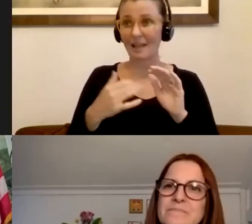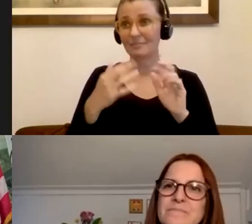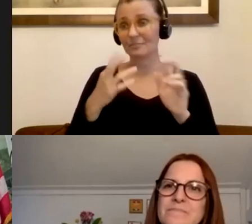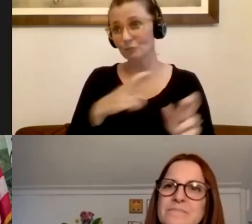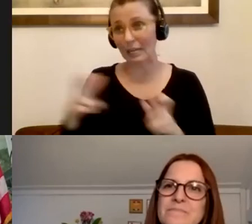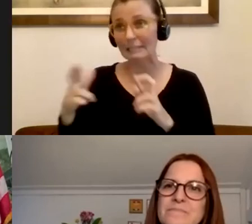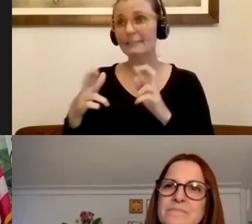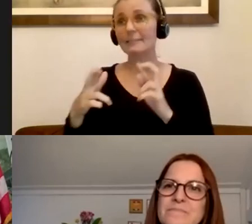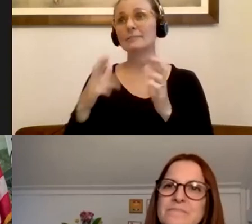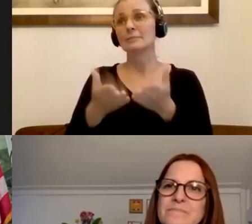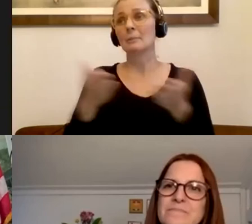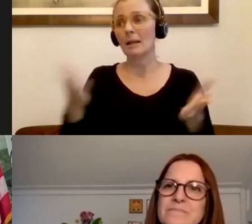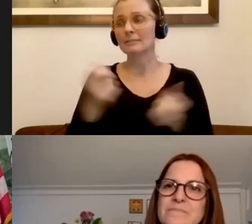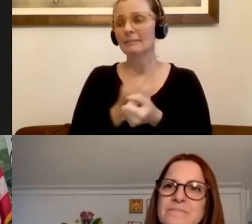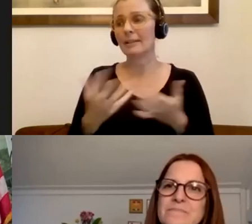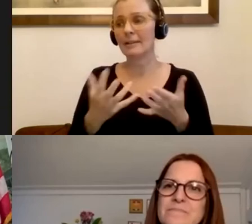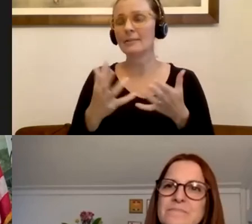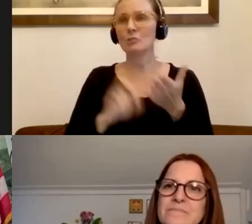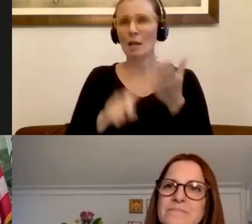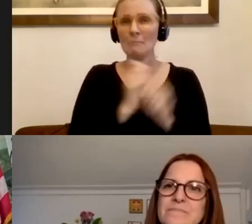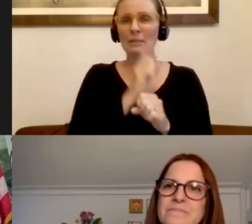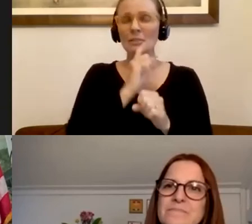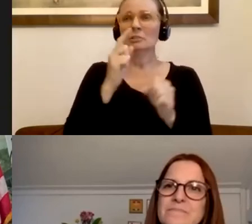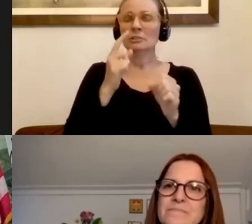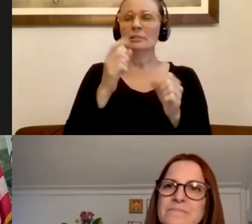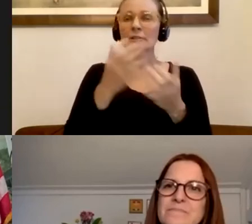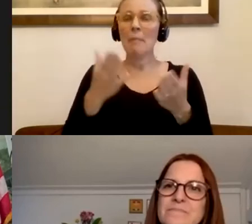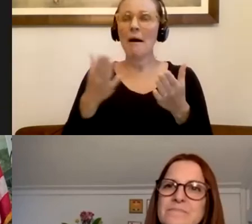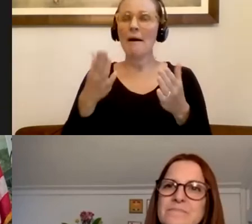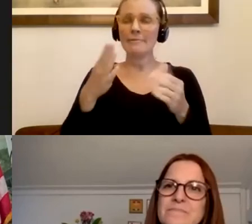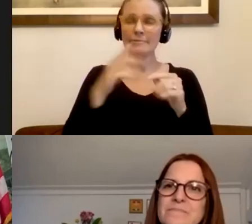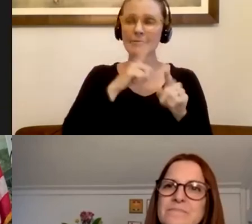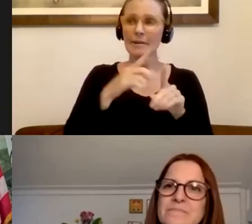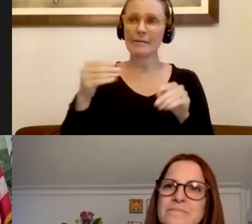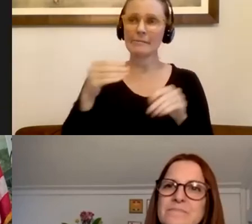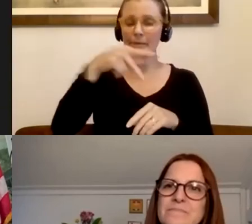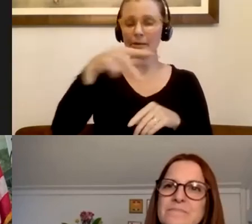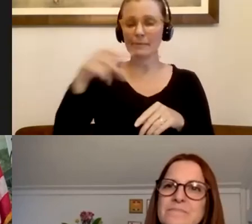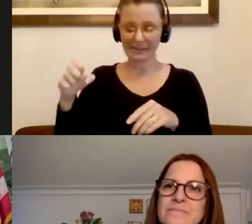mandates and checking in to see what supplies or whatever thing they need from PPE to these other essentials as well.